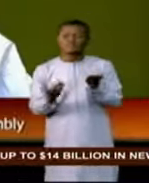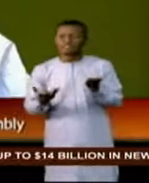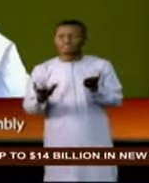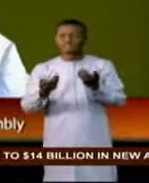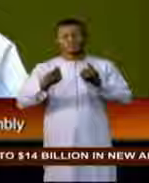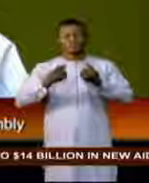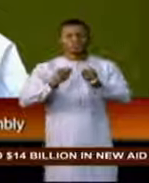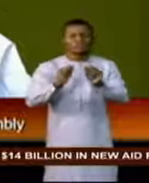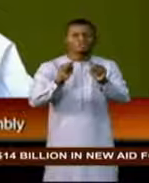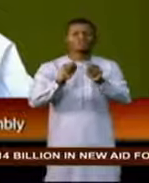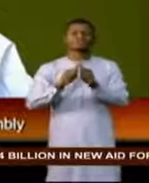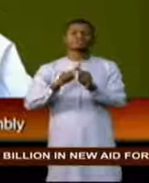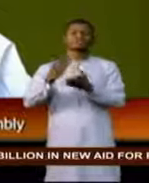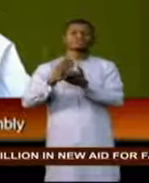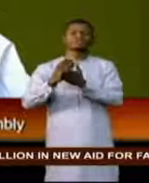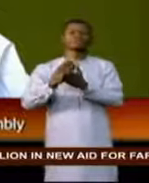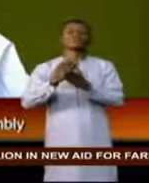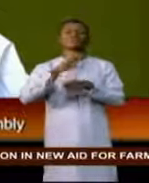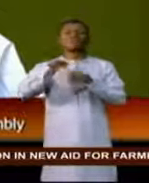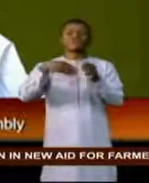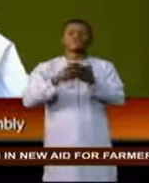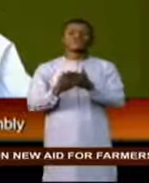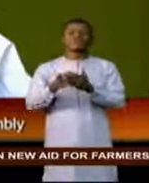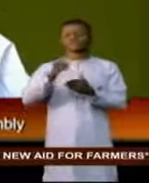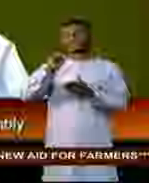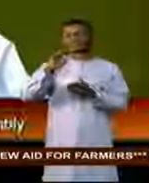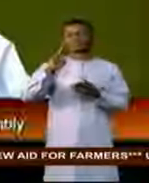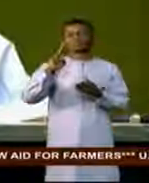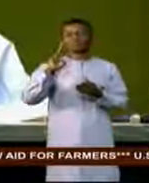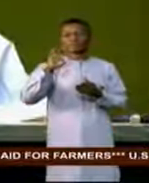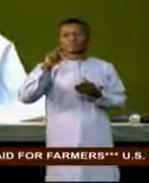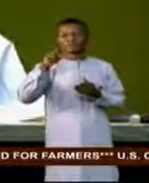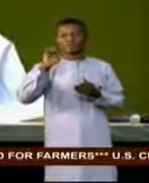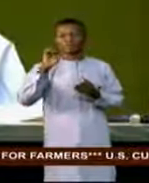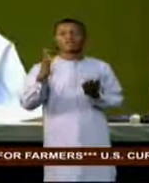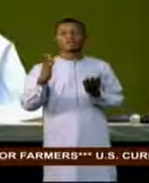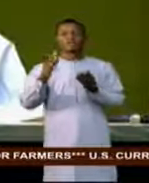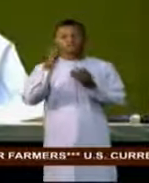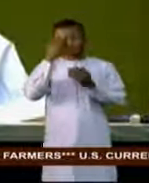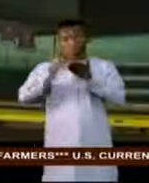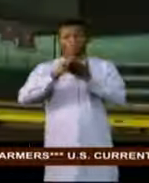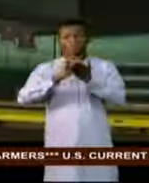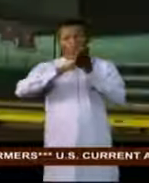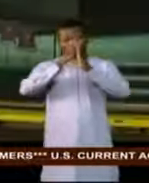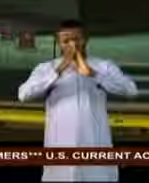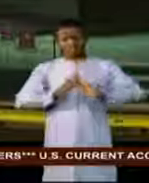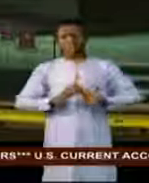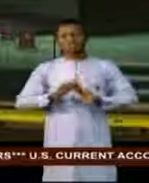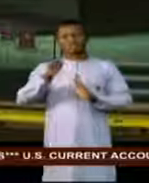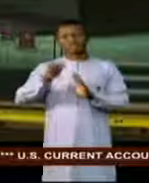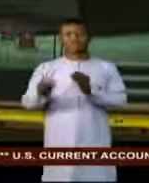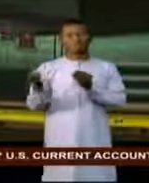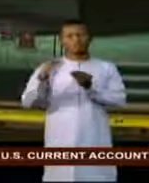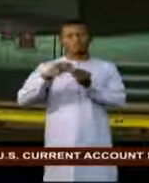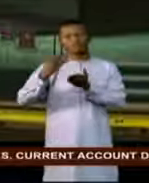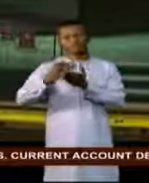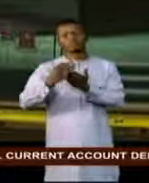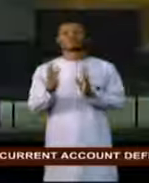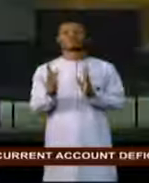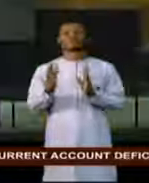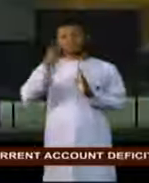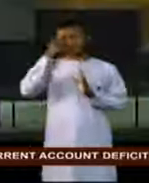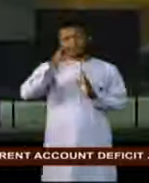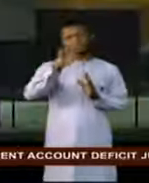rights of the child, elimination of nuclear weapons and ensuring that peacekeeping operations got needed funding. For the 75th Assembly,